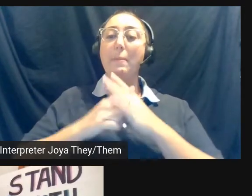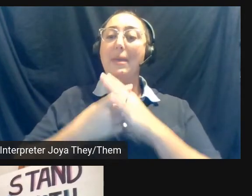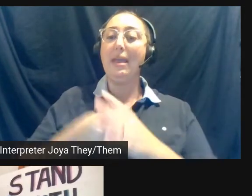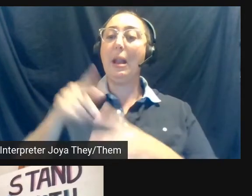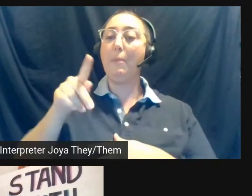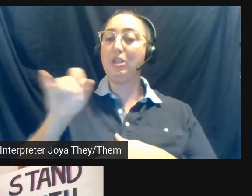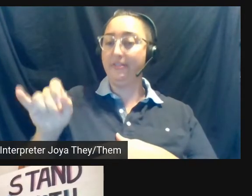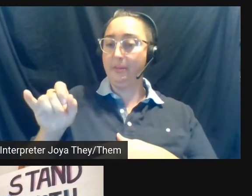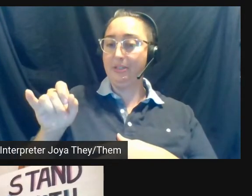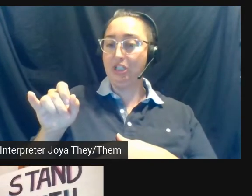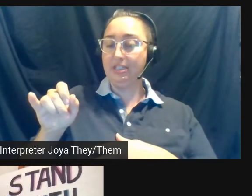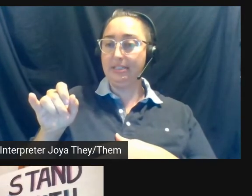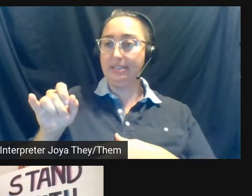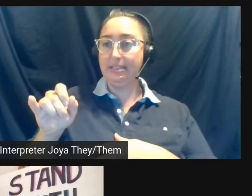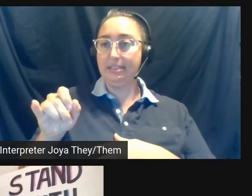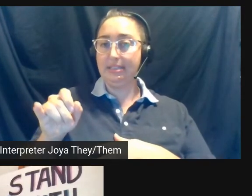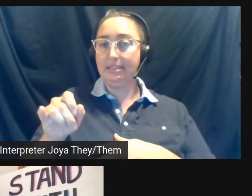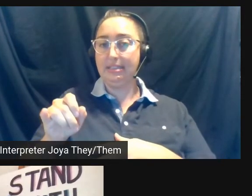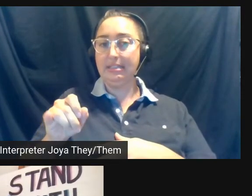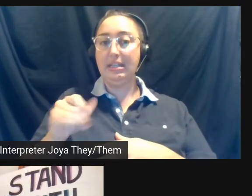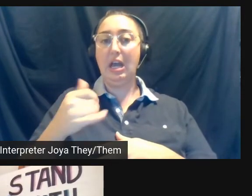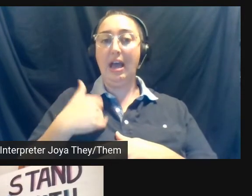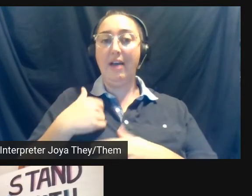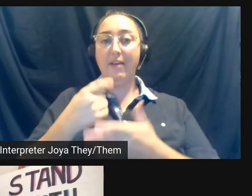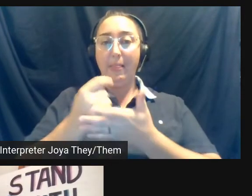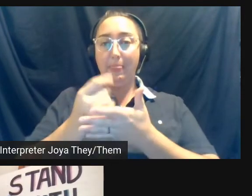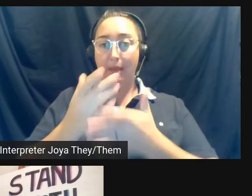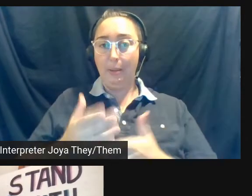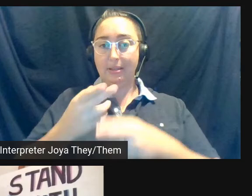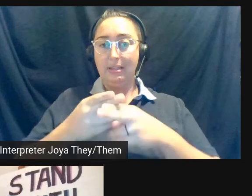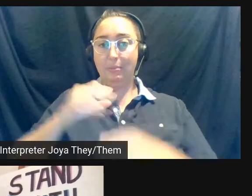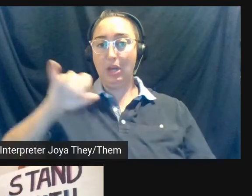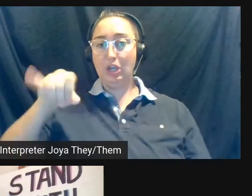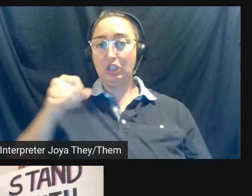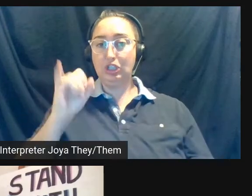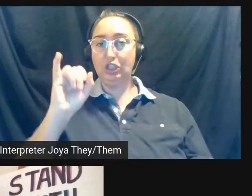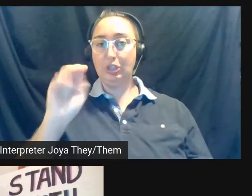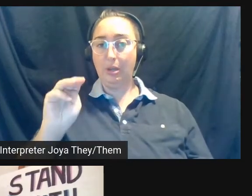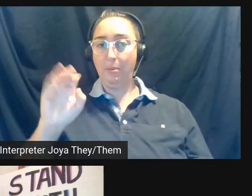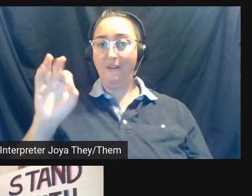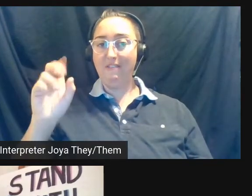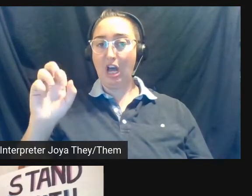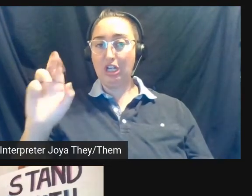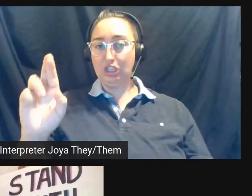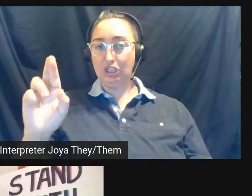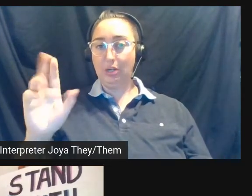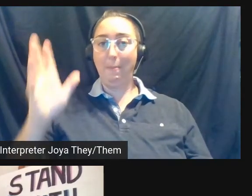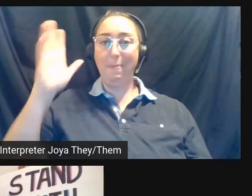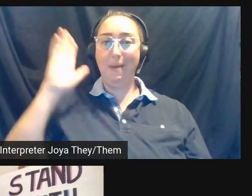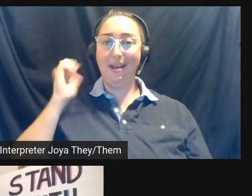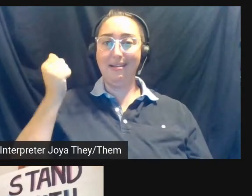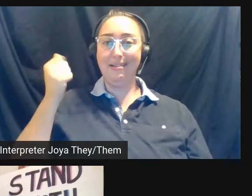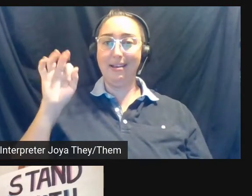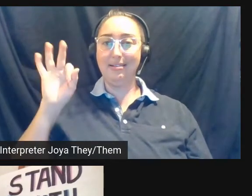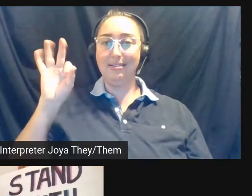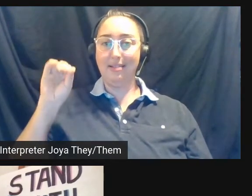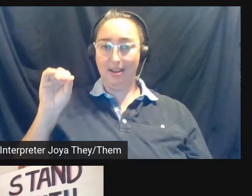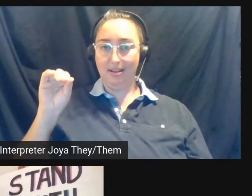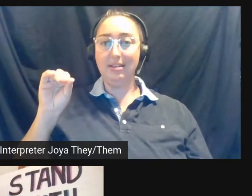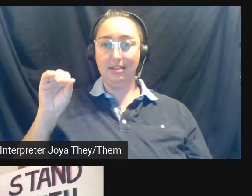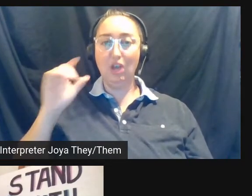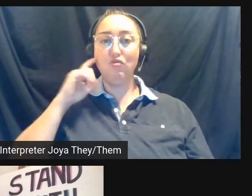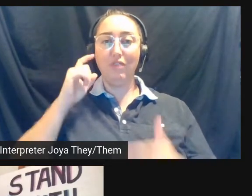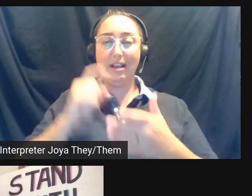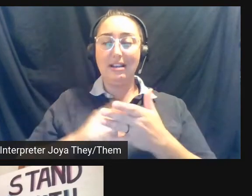Positive Images, a therapist named Jim Foster back in 1990 recognized a need to